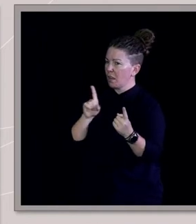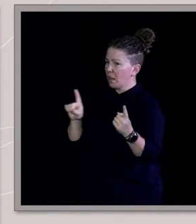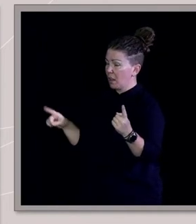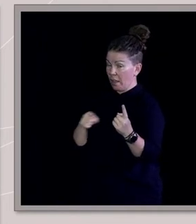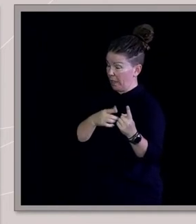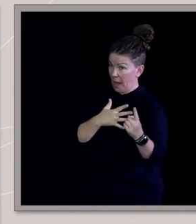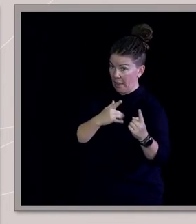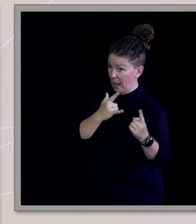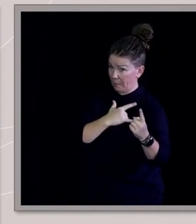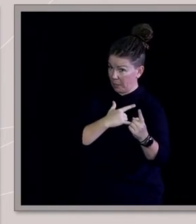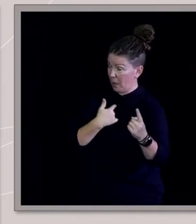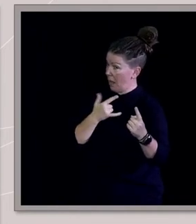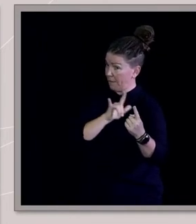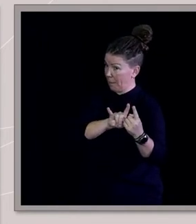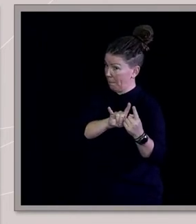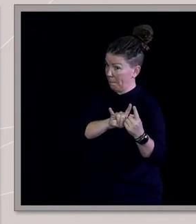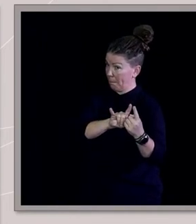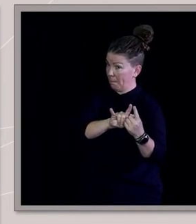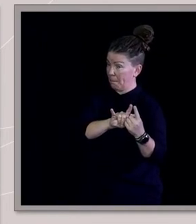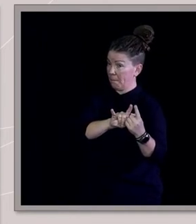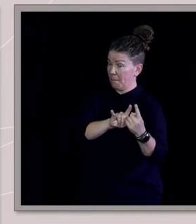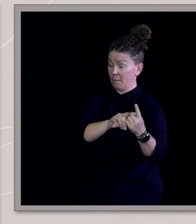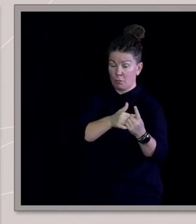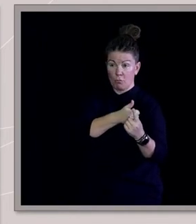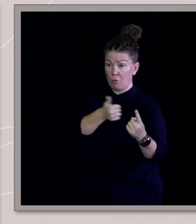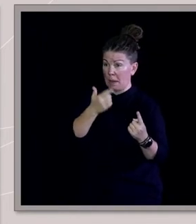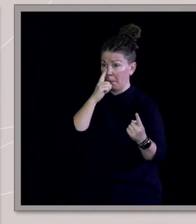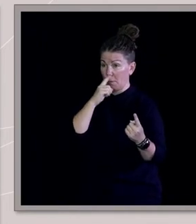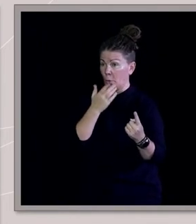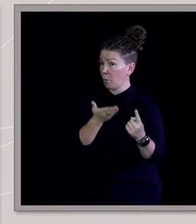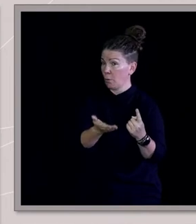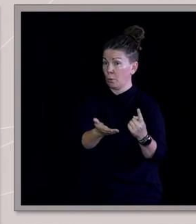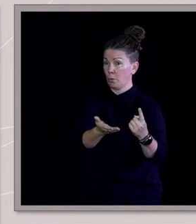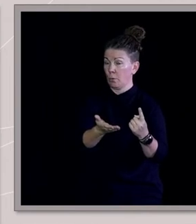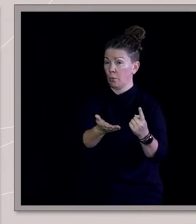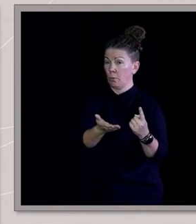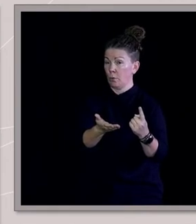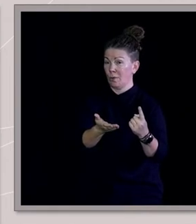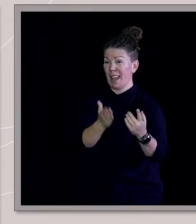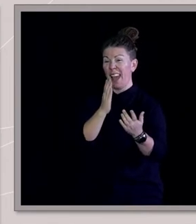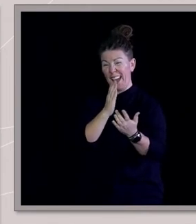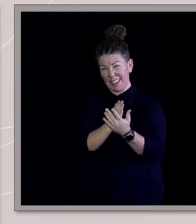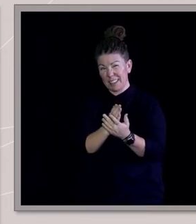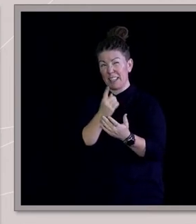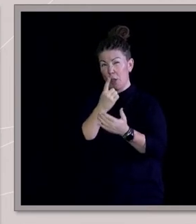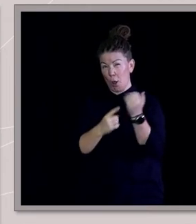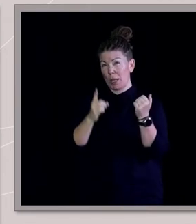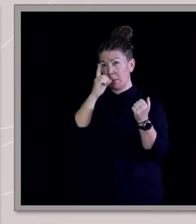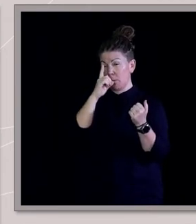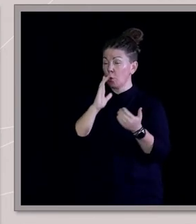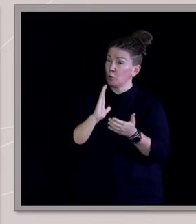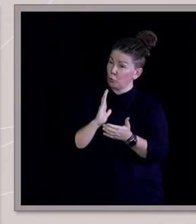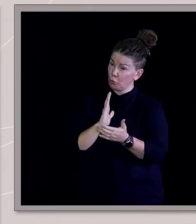me, who I love them, who are great people, who are actually the only people that probably truly understand